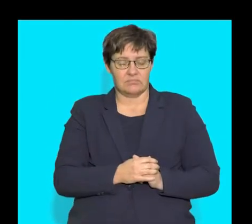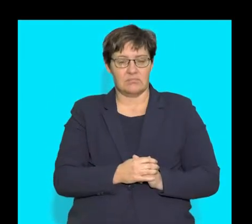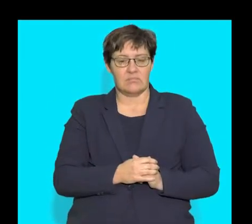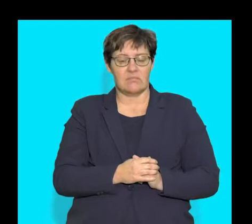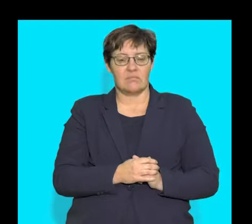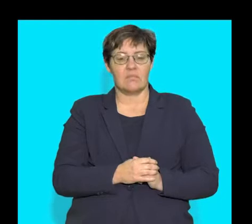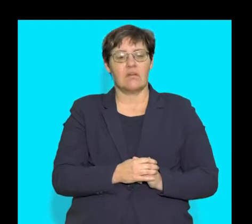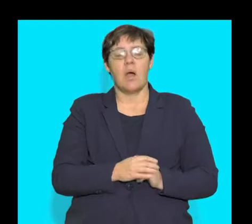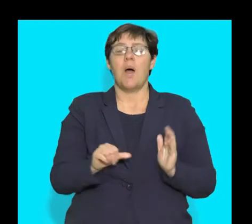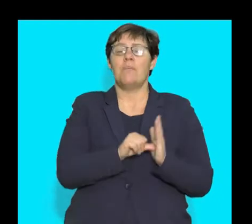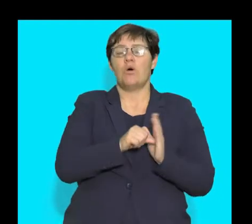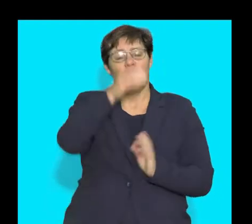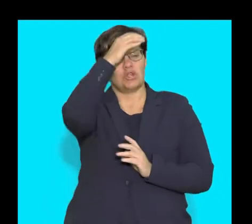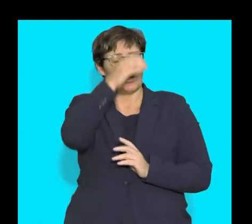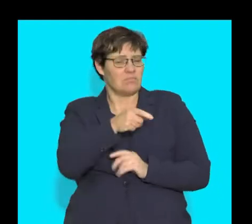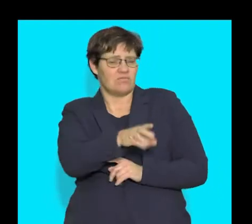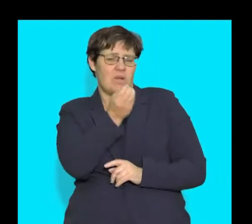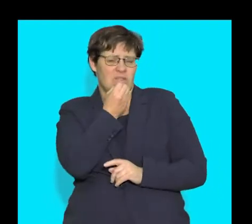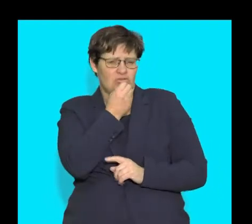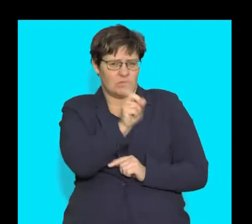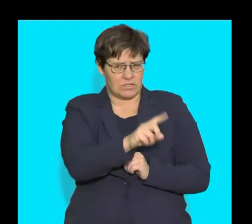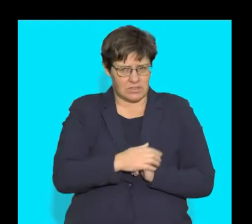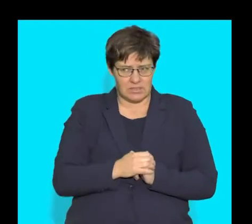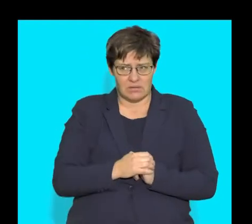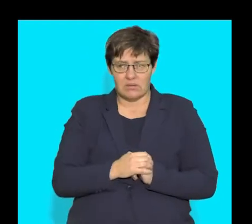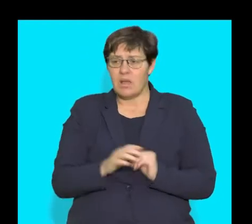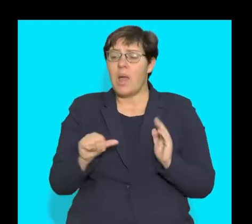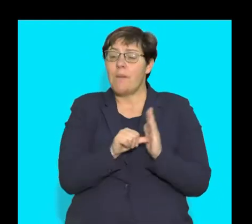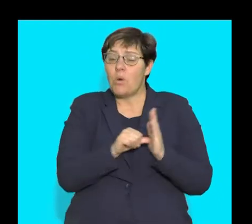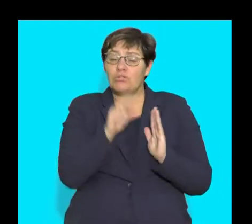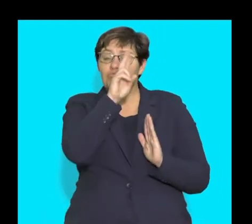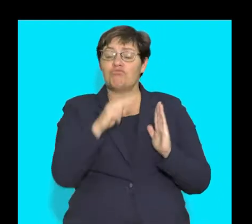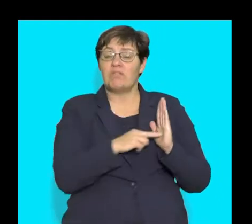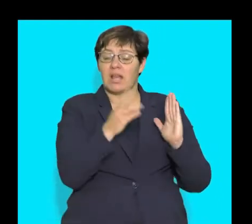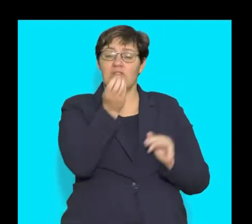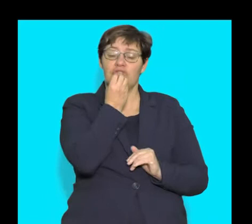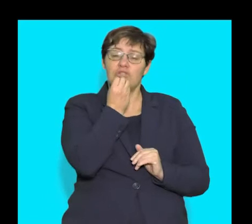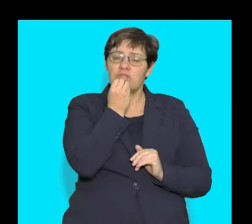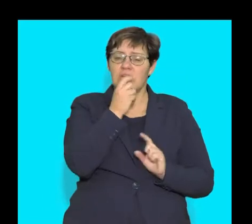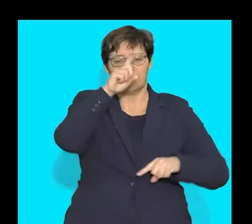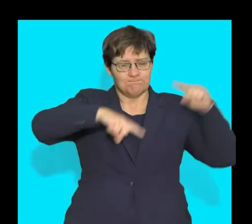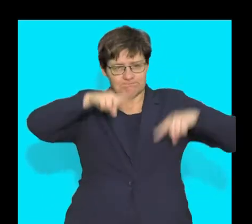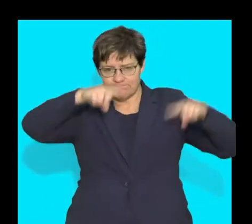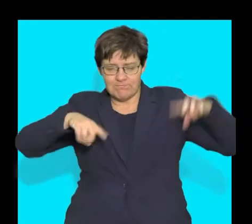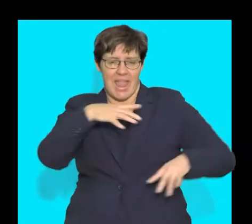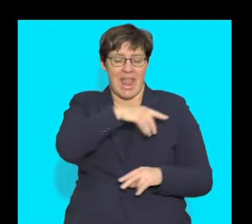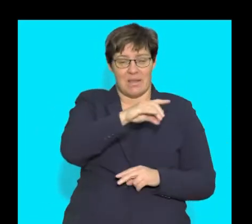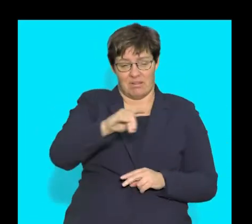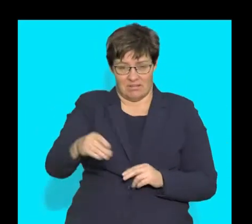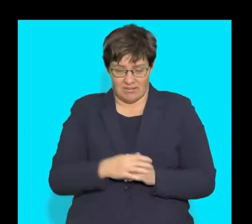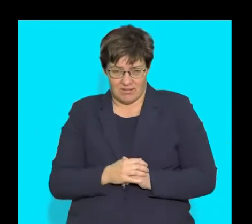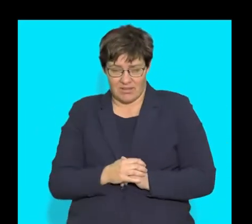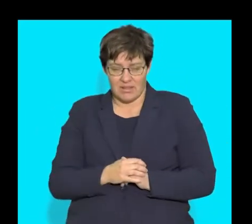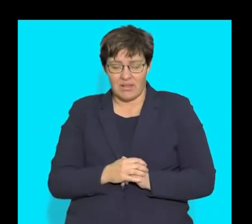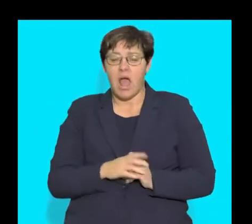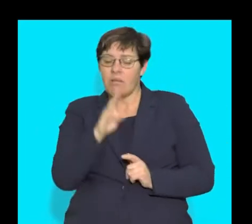concepts in this topic around nutrition. It's important that we reflect on nutrition in various different animals and